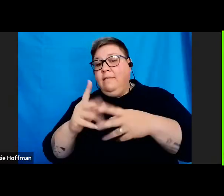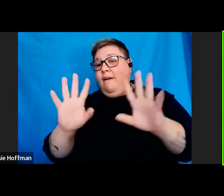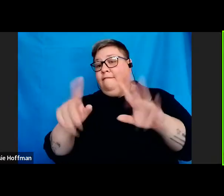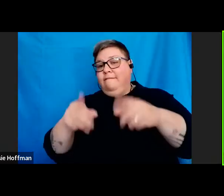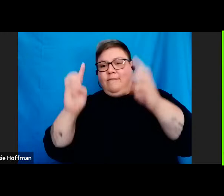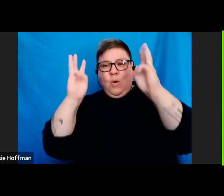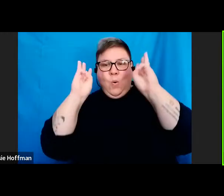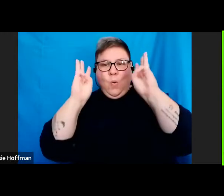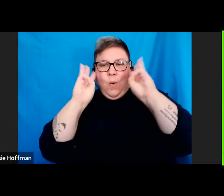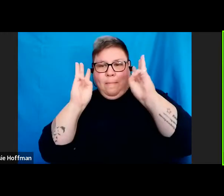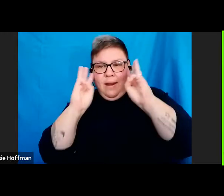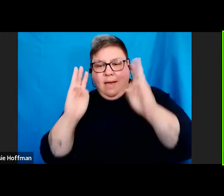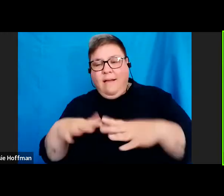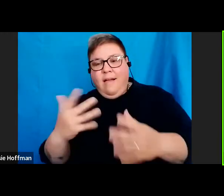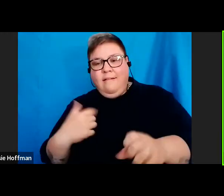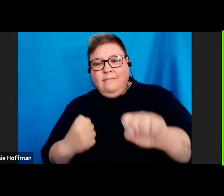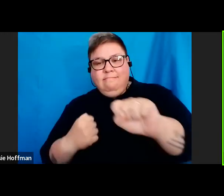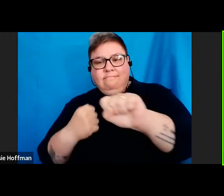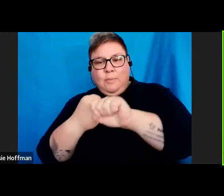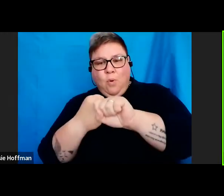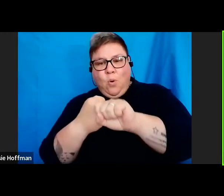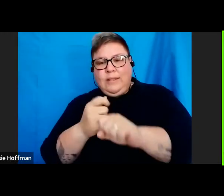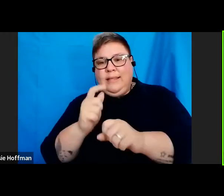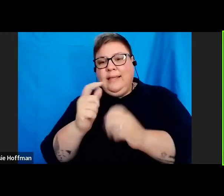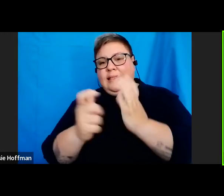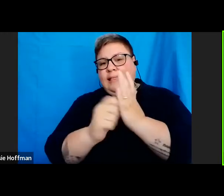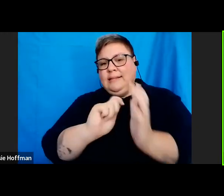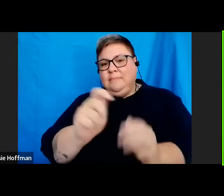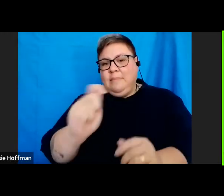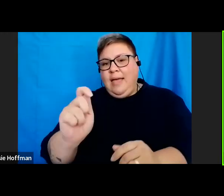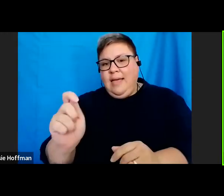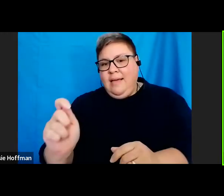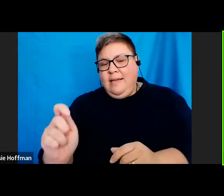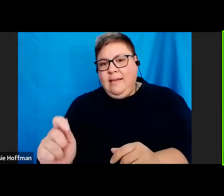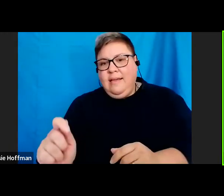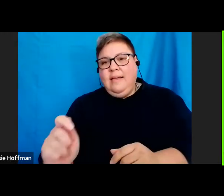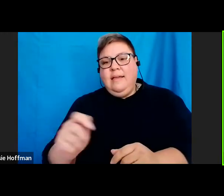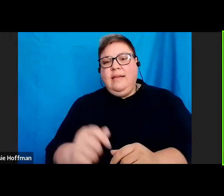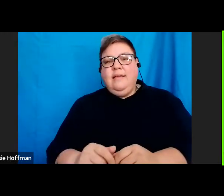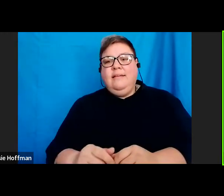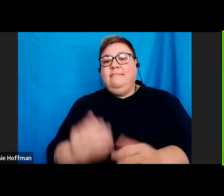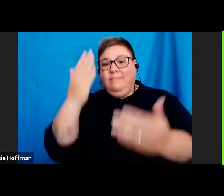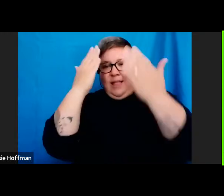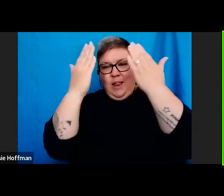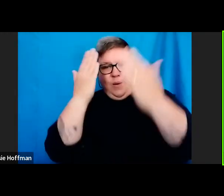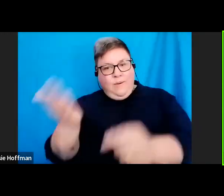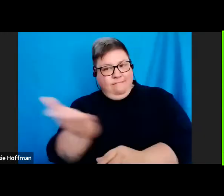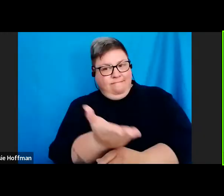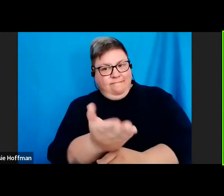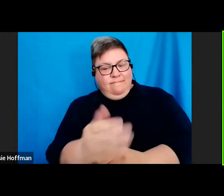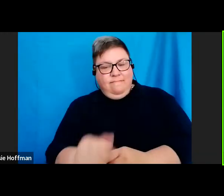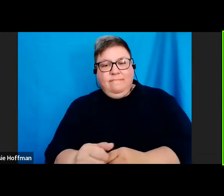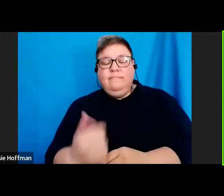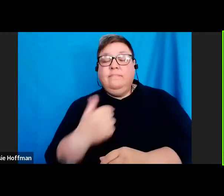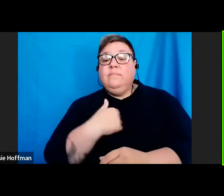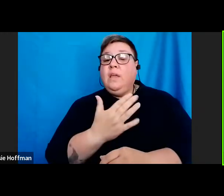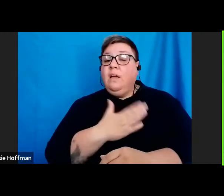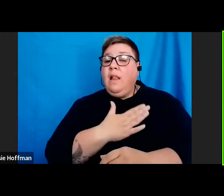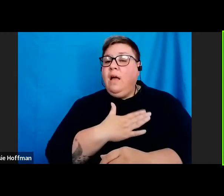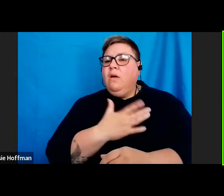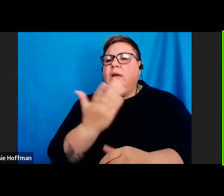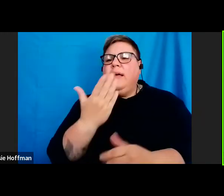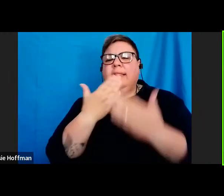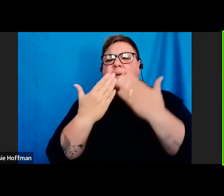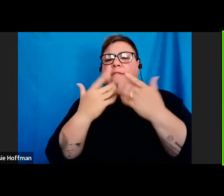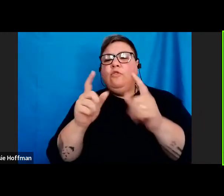seeks to support our taxpayers. Ladies and gentlemen, good evening. We would like to thank you for all the questions